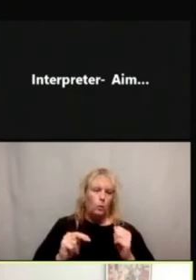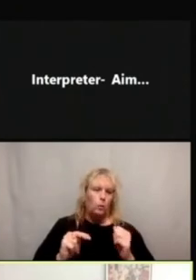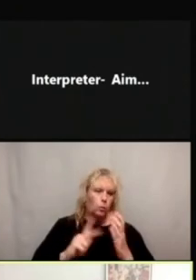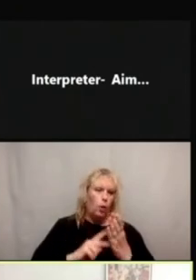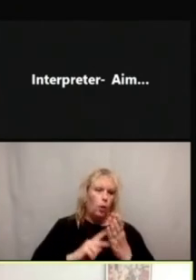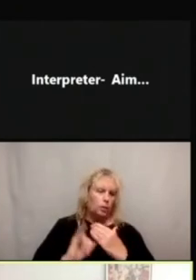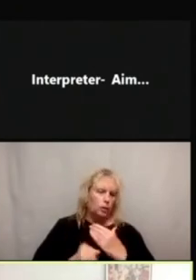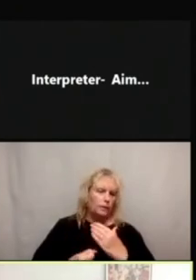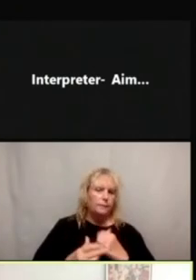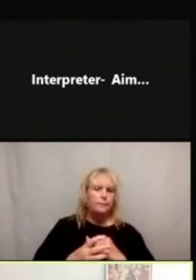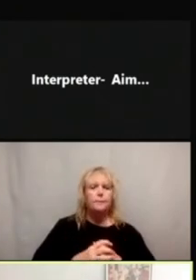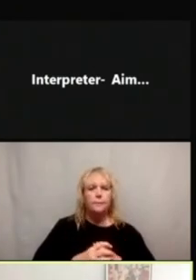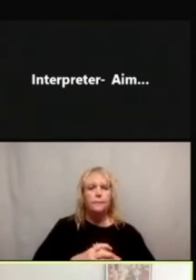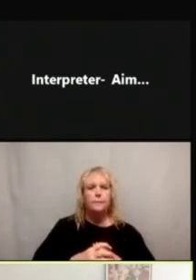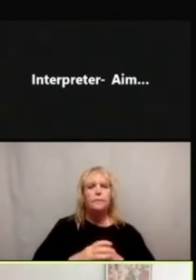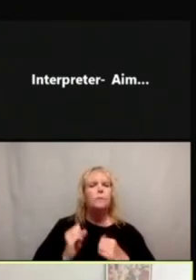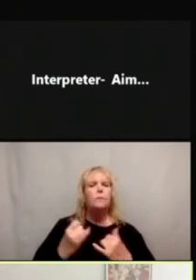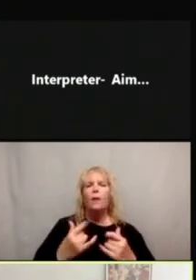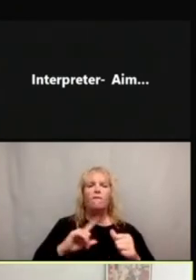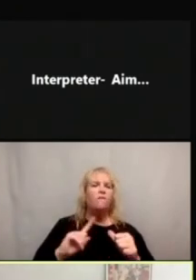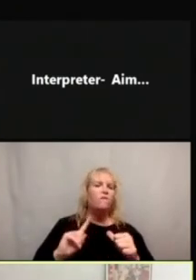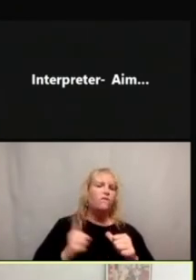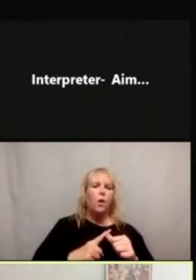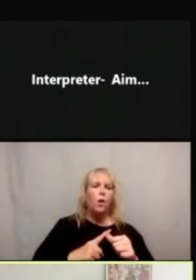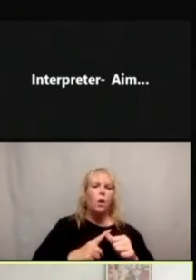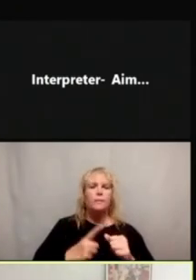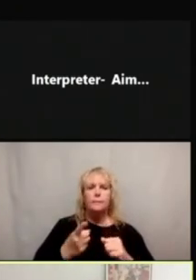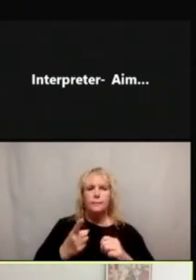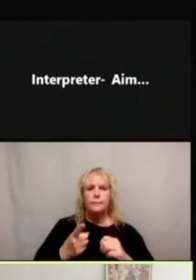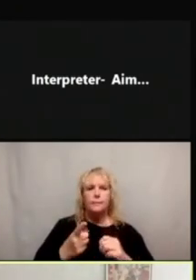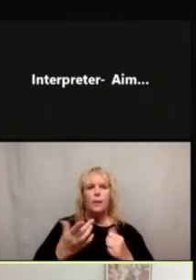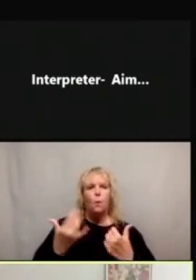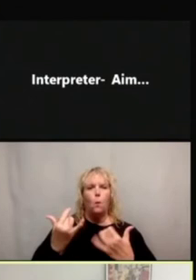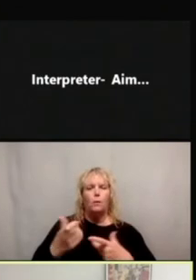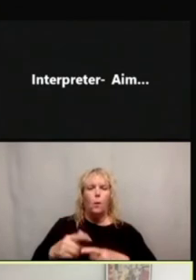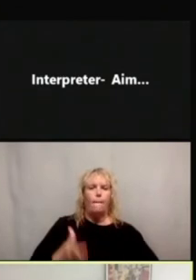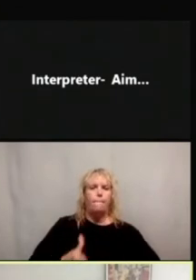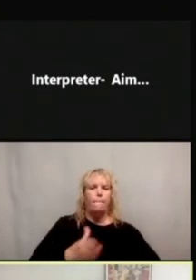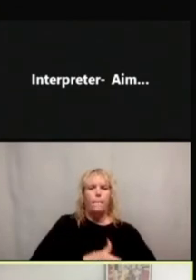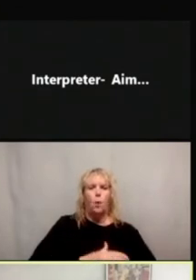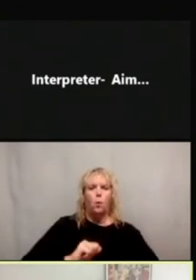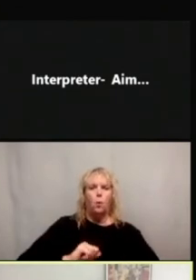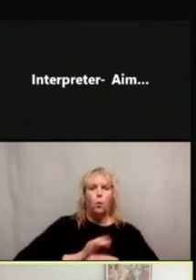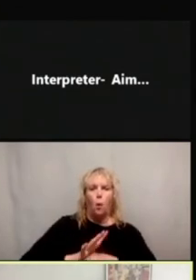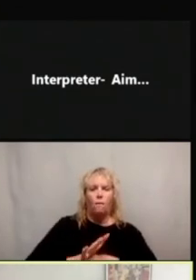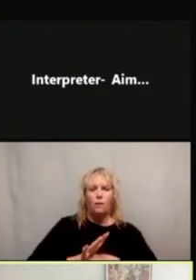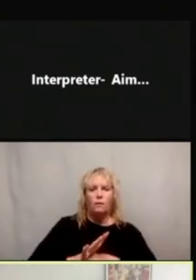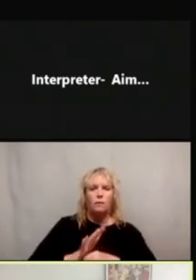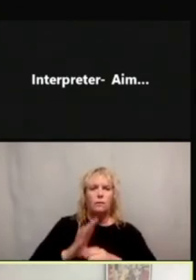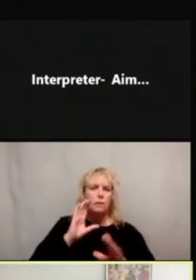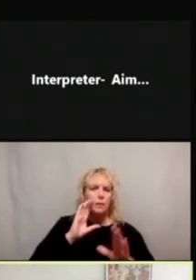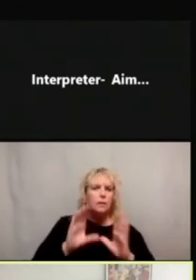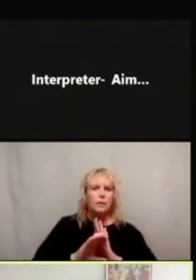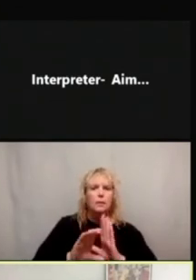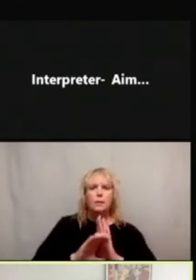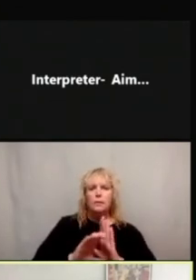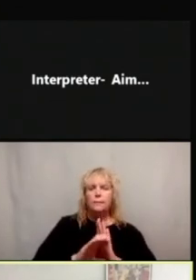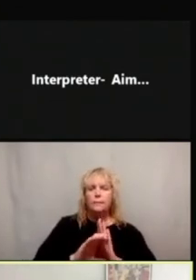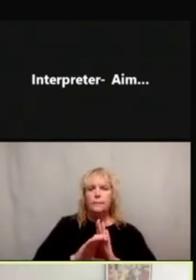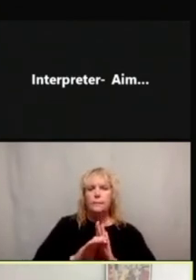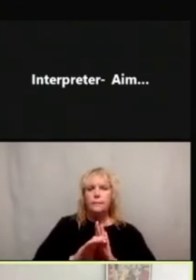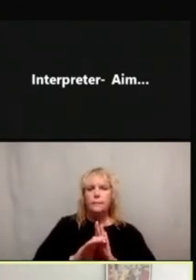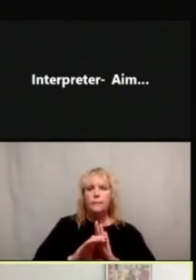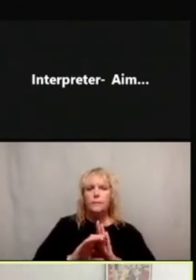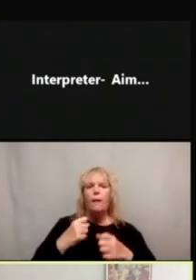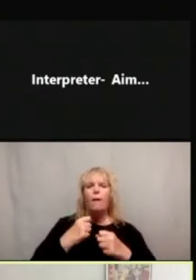Health. So our first example is improving COVID-19 symptom pictograms to help